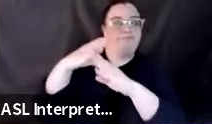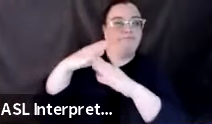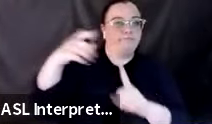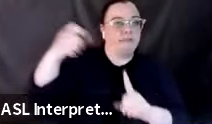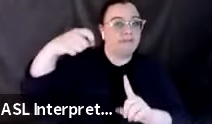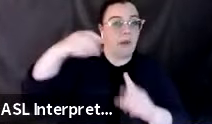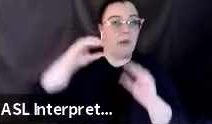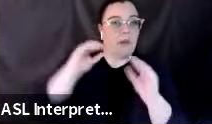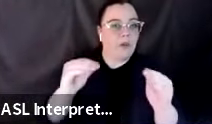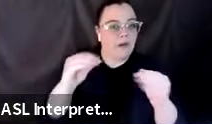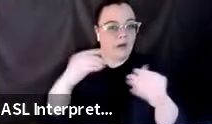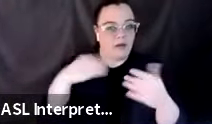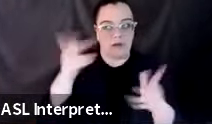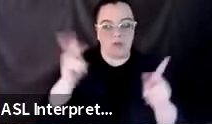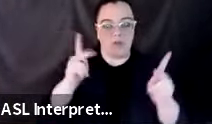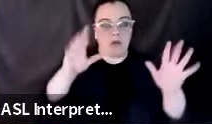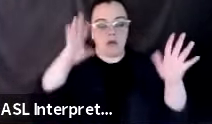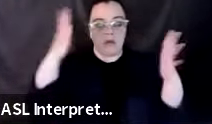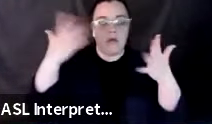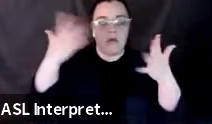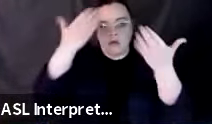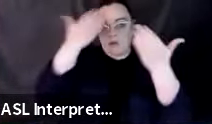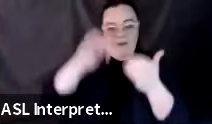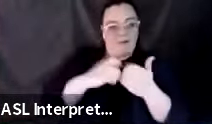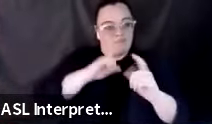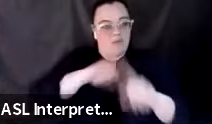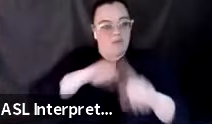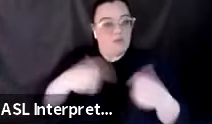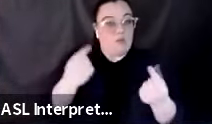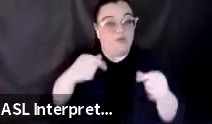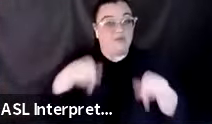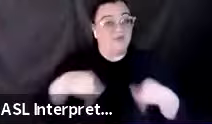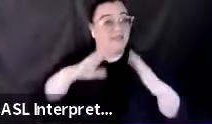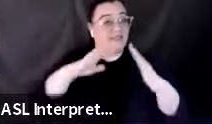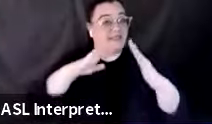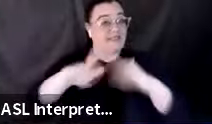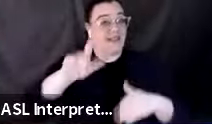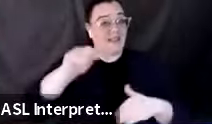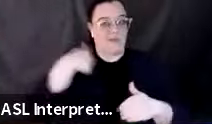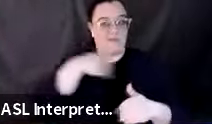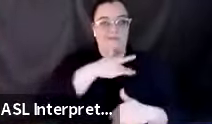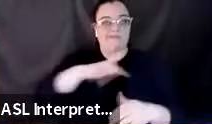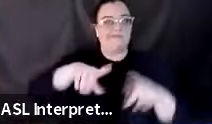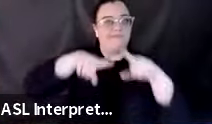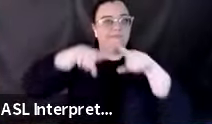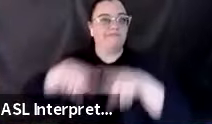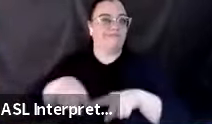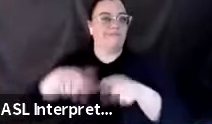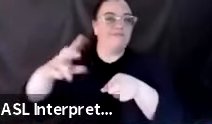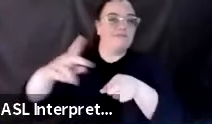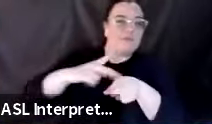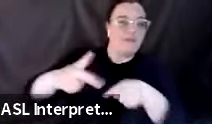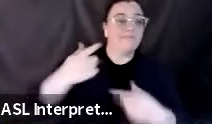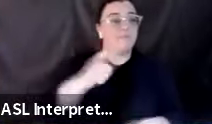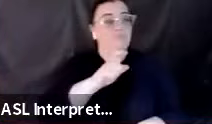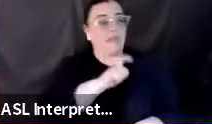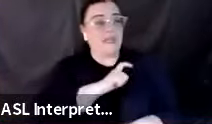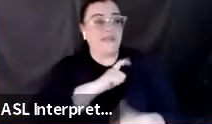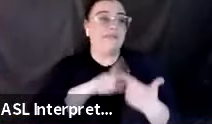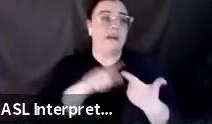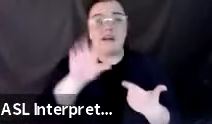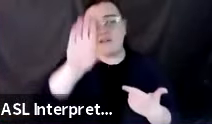In the City of Los Angeles, we have this dependency upon the professionals. Professional EMS, 911, police department, fire department.